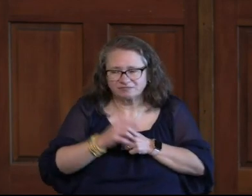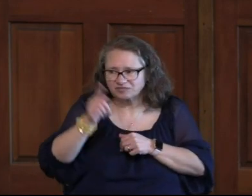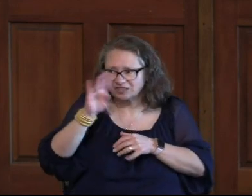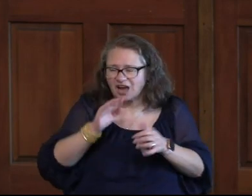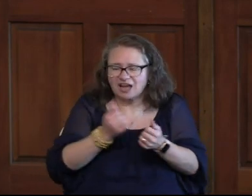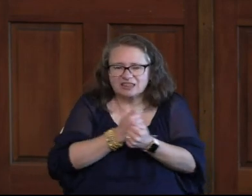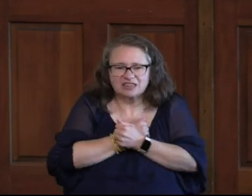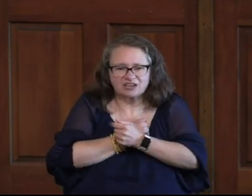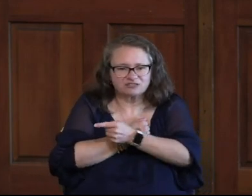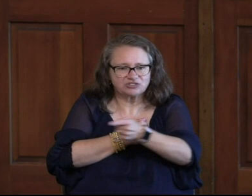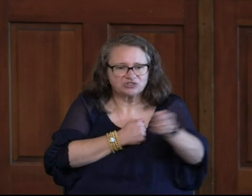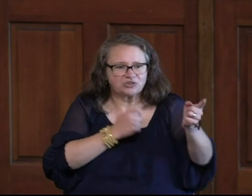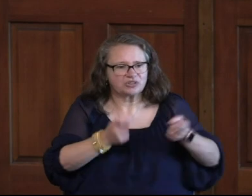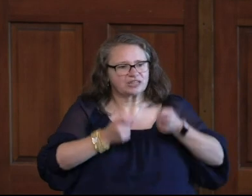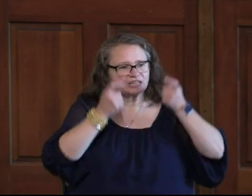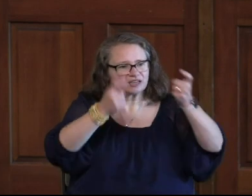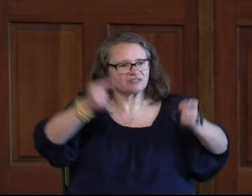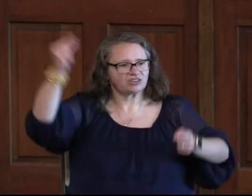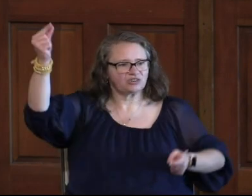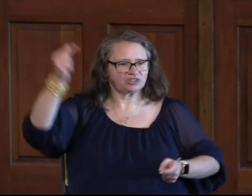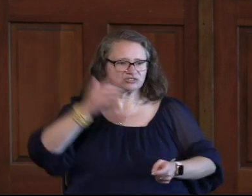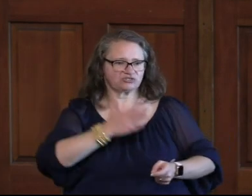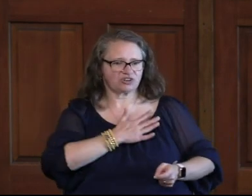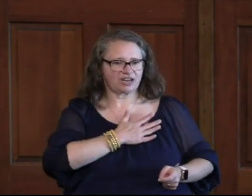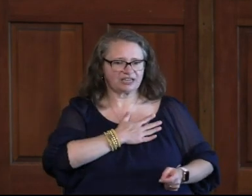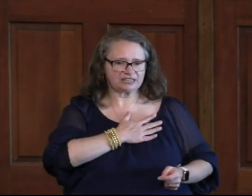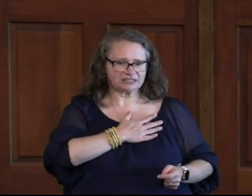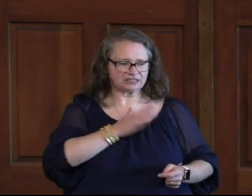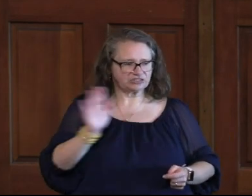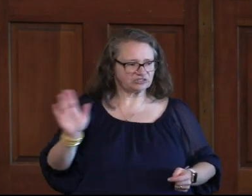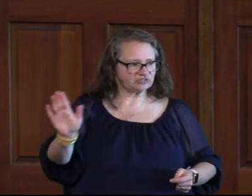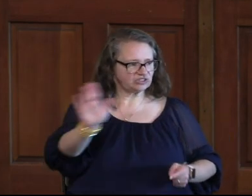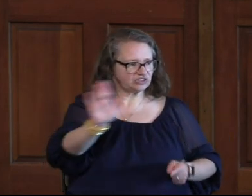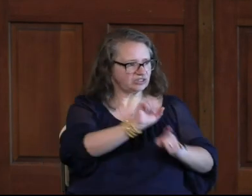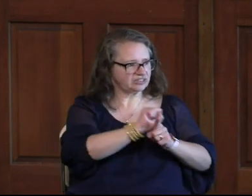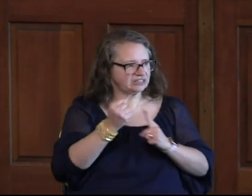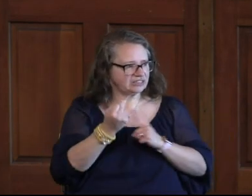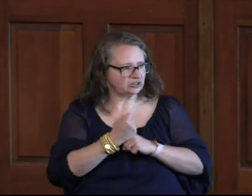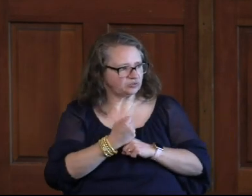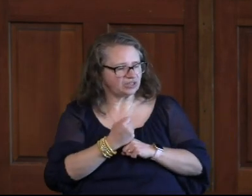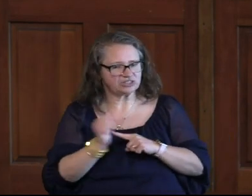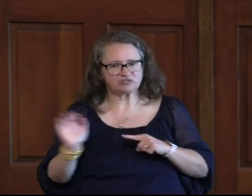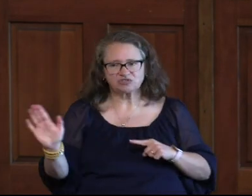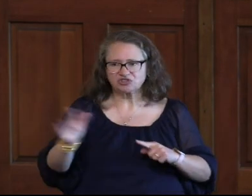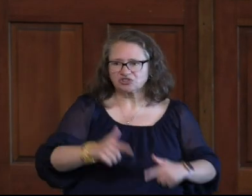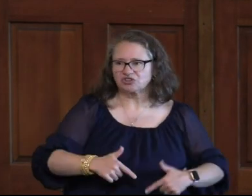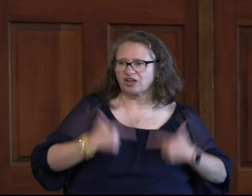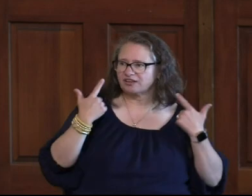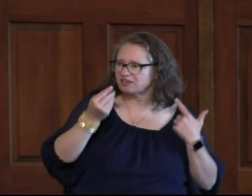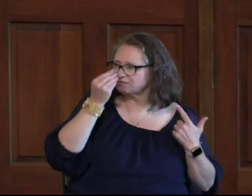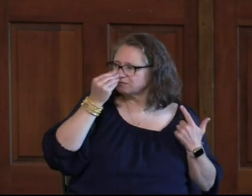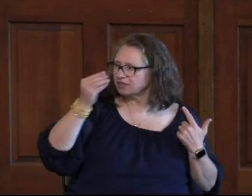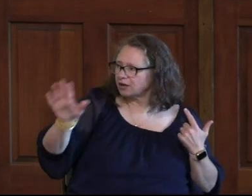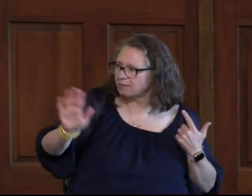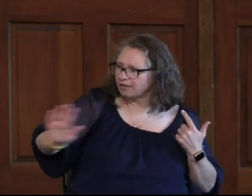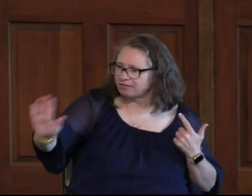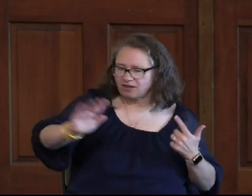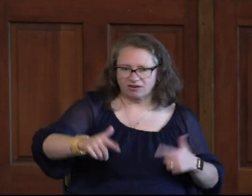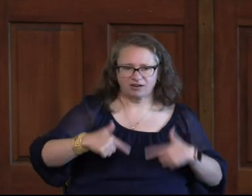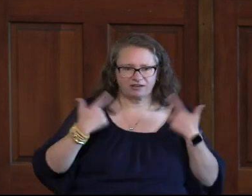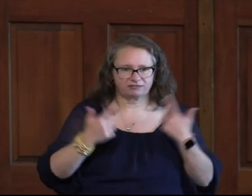God Loves You And He Has Given You His Grace For Your Situation For Your Life And Who Gives A Rip About Theirs